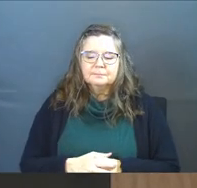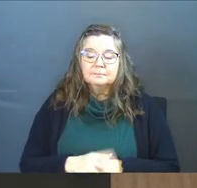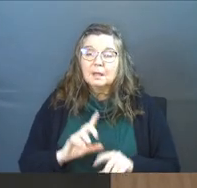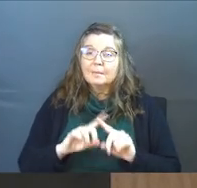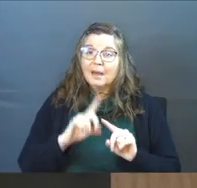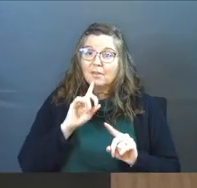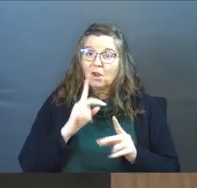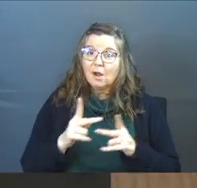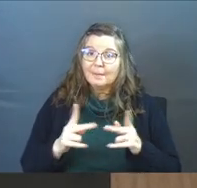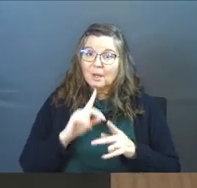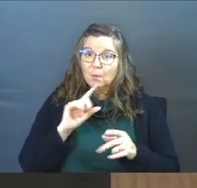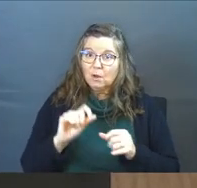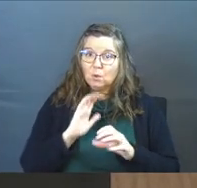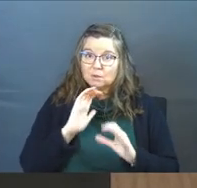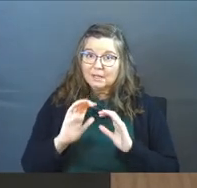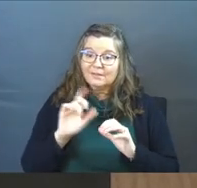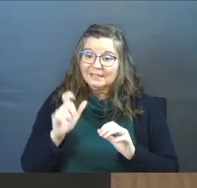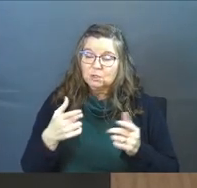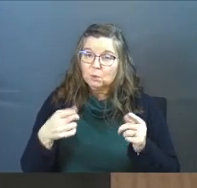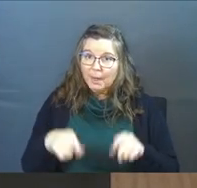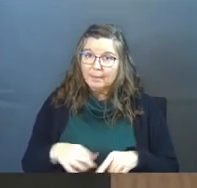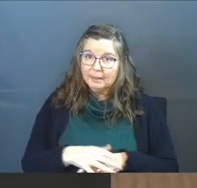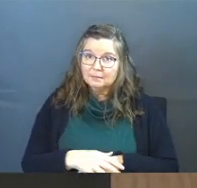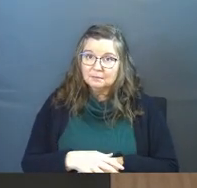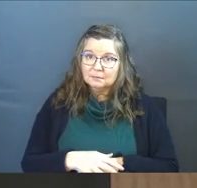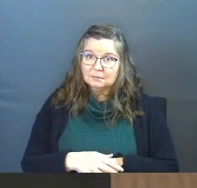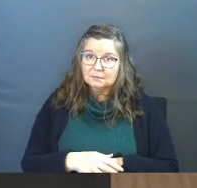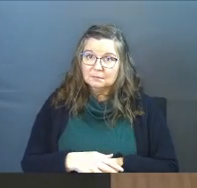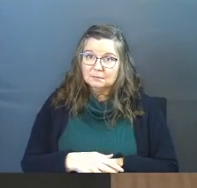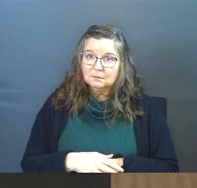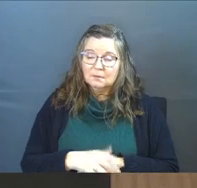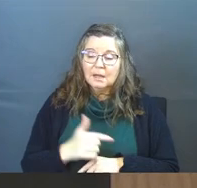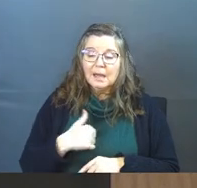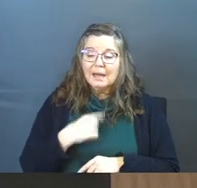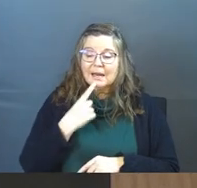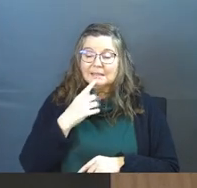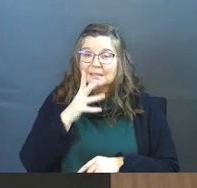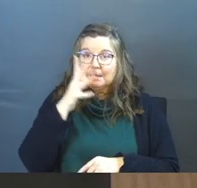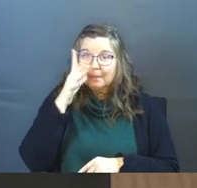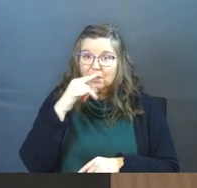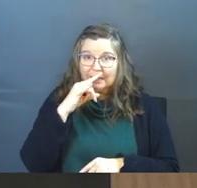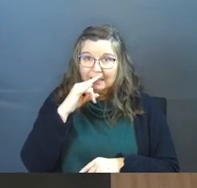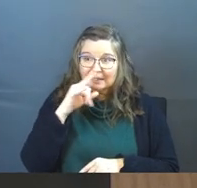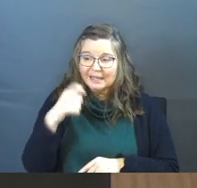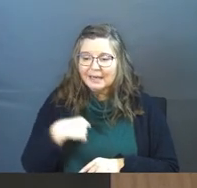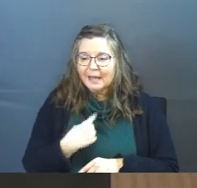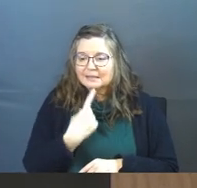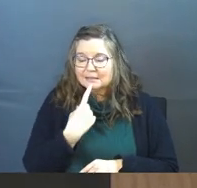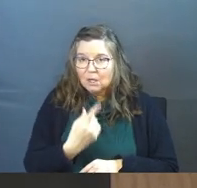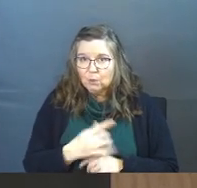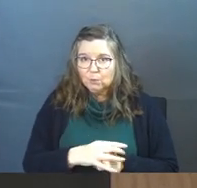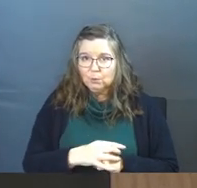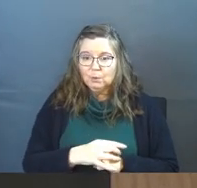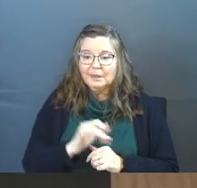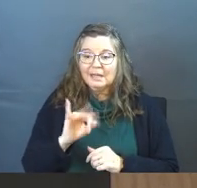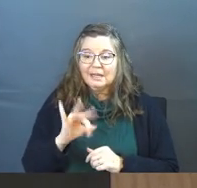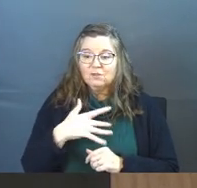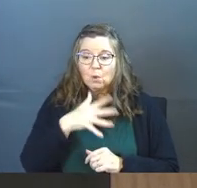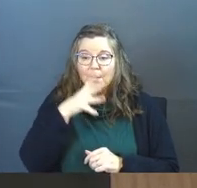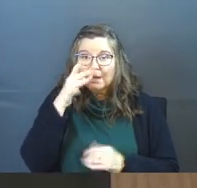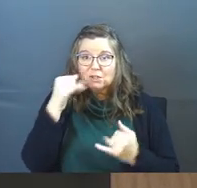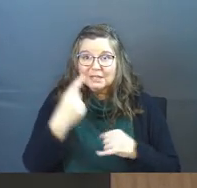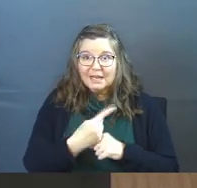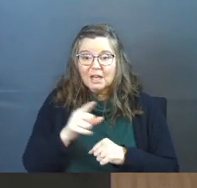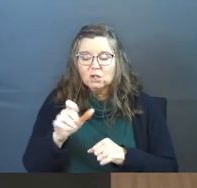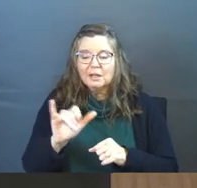But there are places where those conversations need to happen. And I said, parent and kid, can I just tell you that if you're a